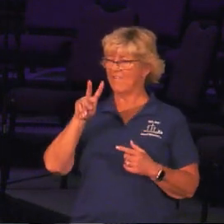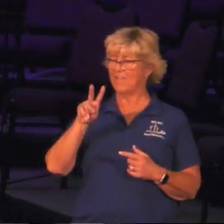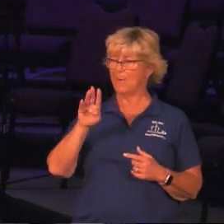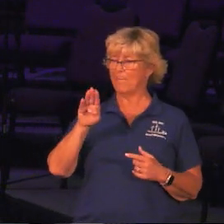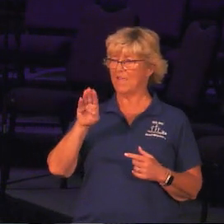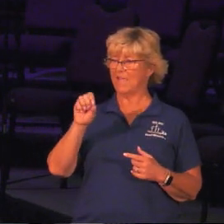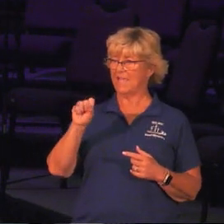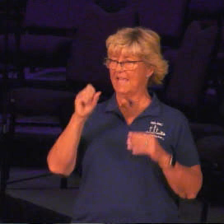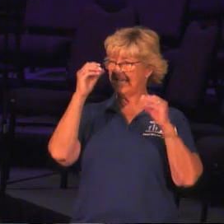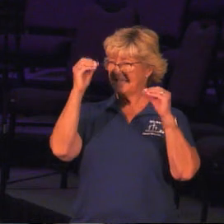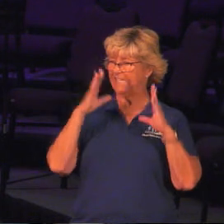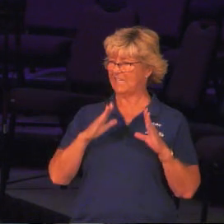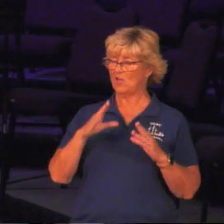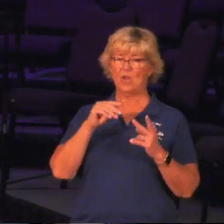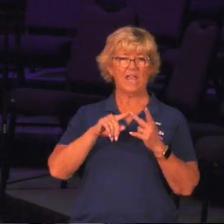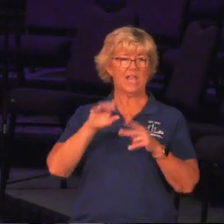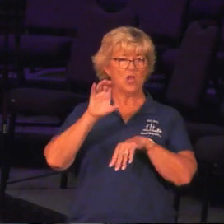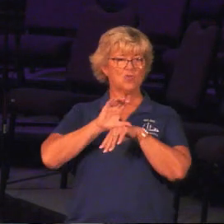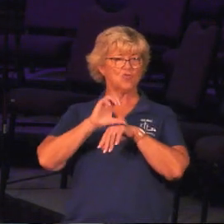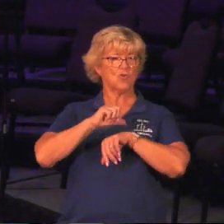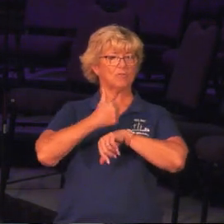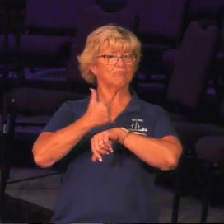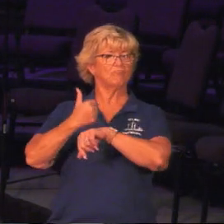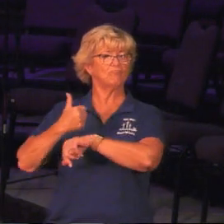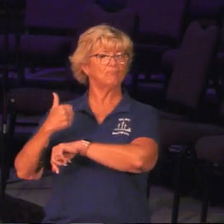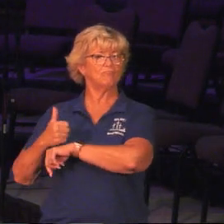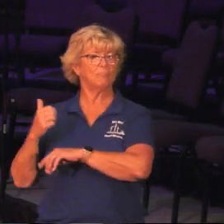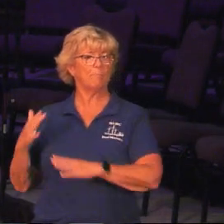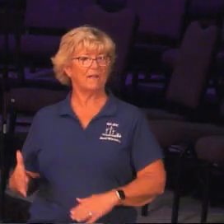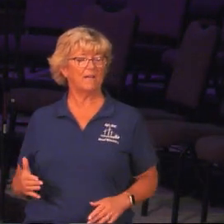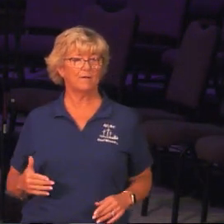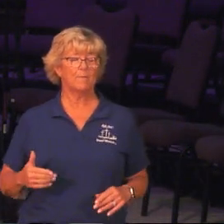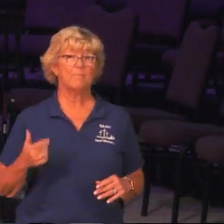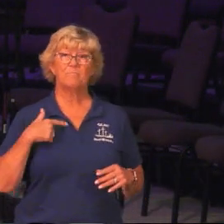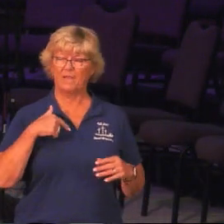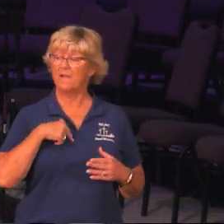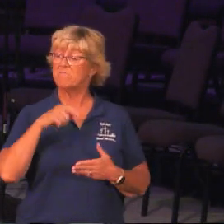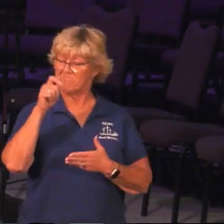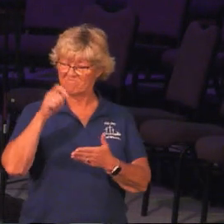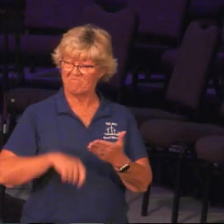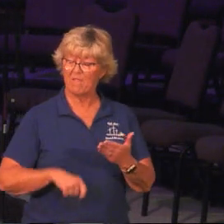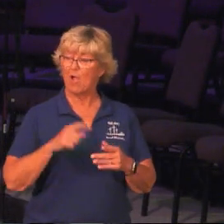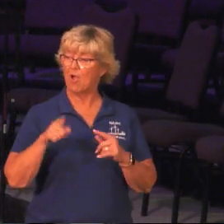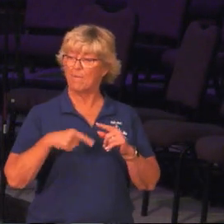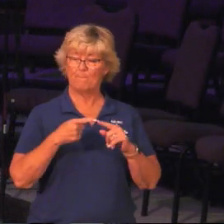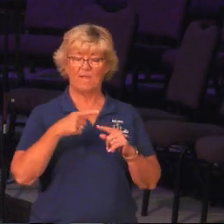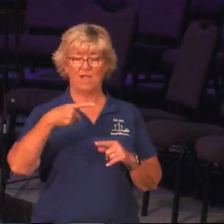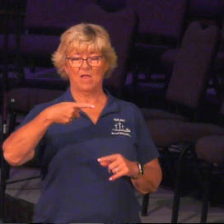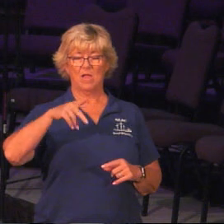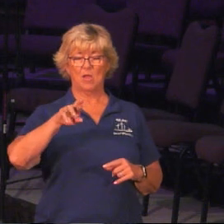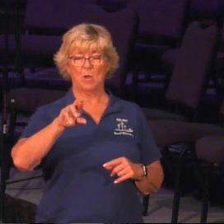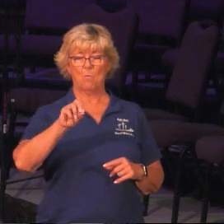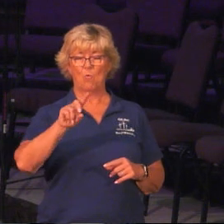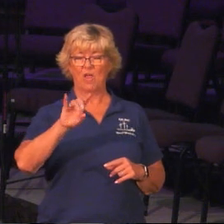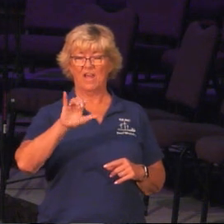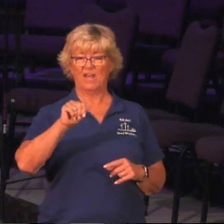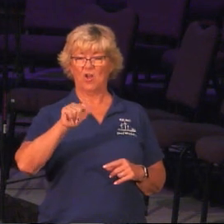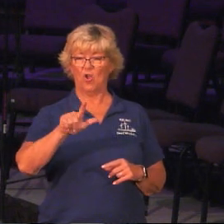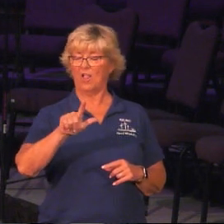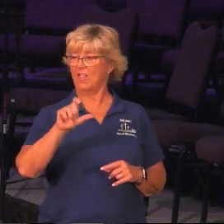teachers and to church planters. So I prepare a message on the prodigal son because that particular parable